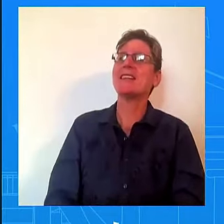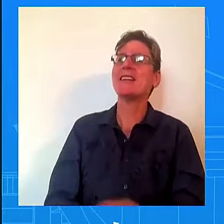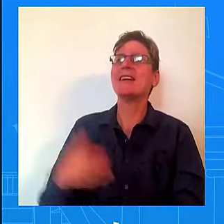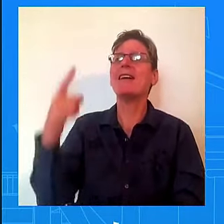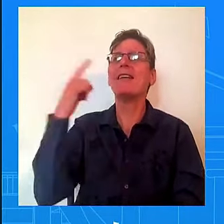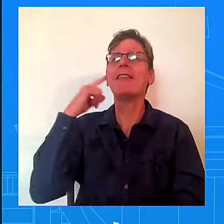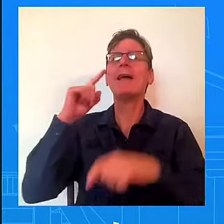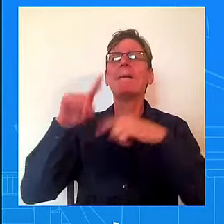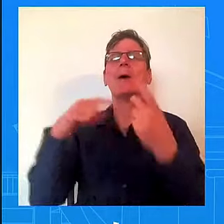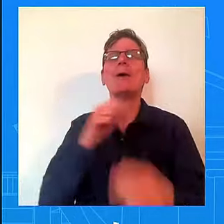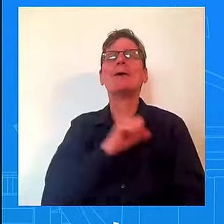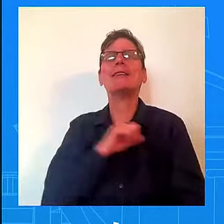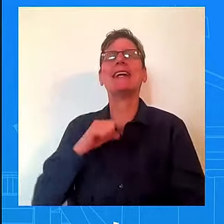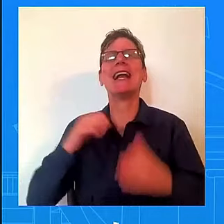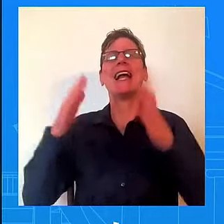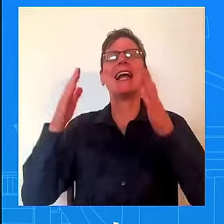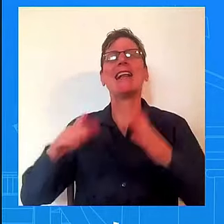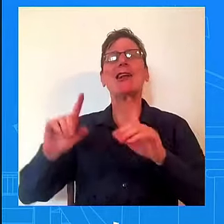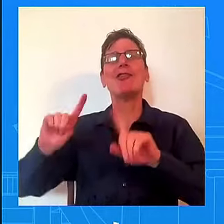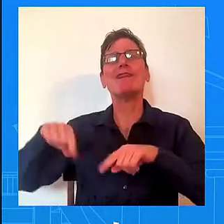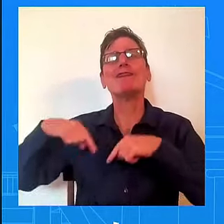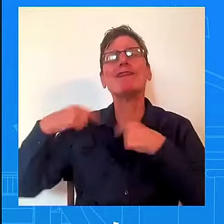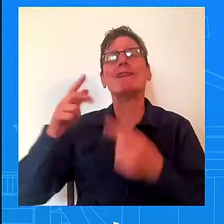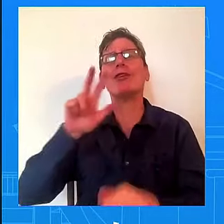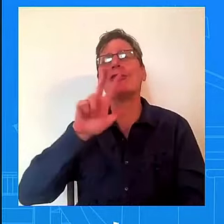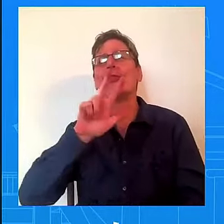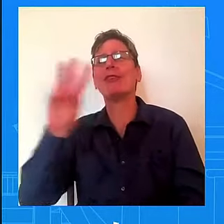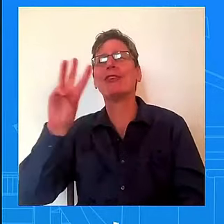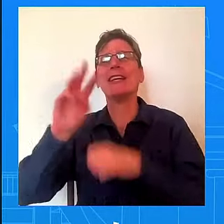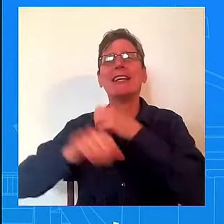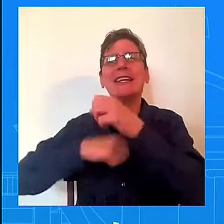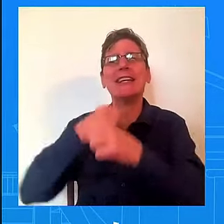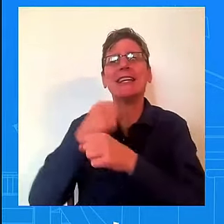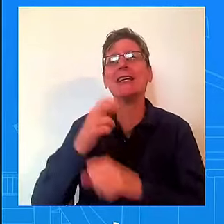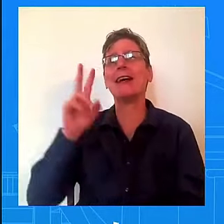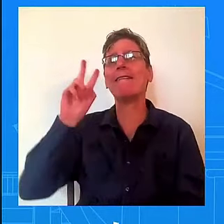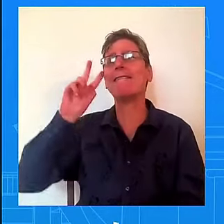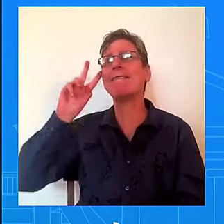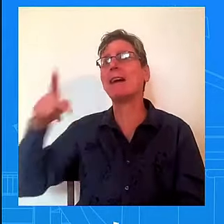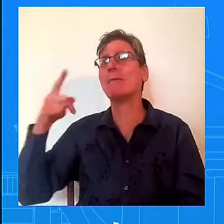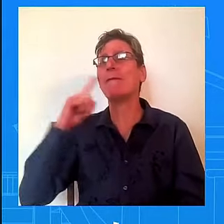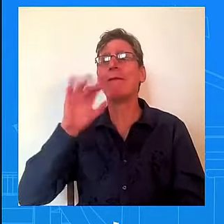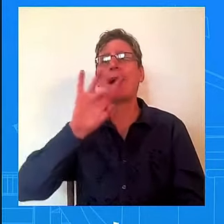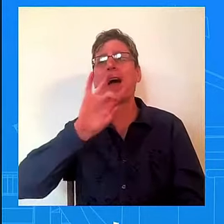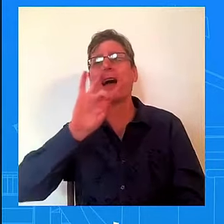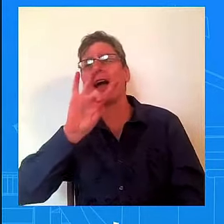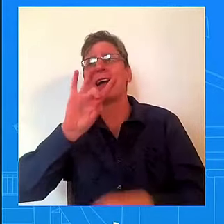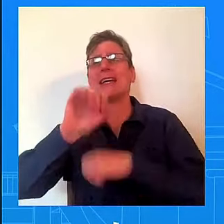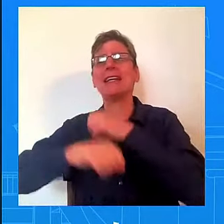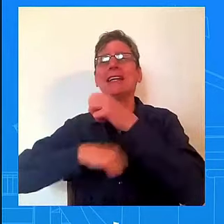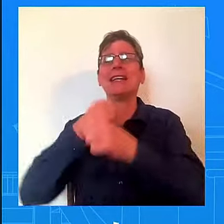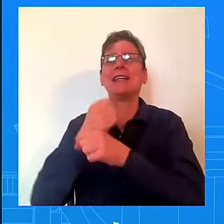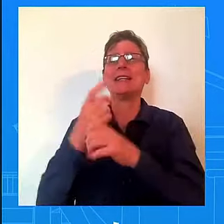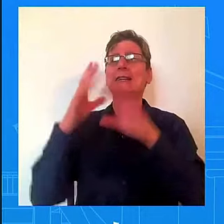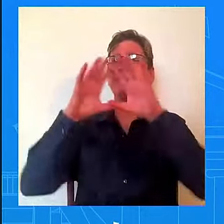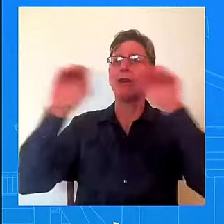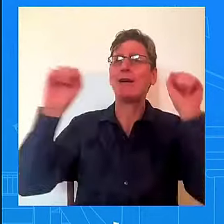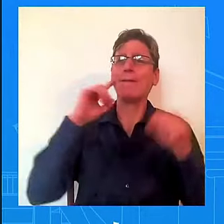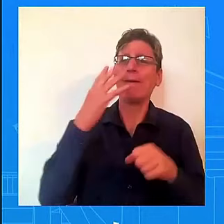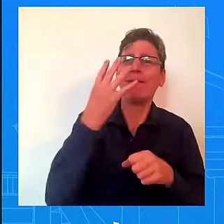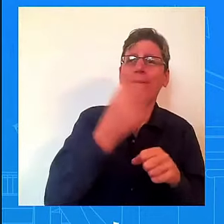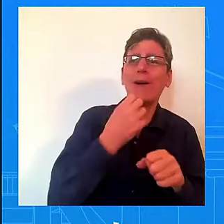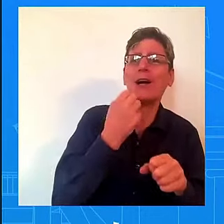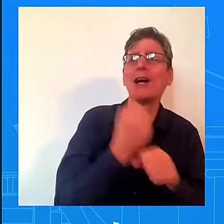President for eight years, and now President, he brought leadership and experience and was able to reach across the aisle to get historic, historic